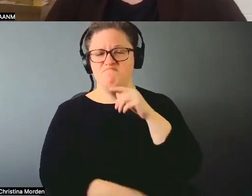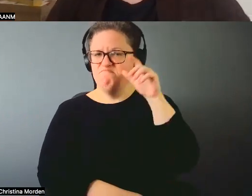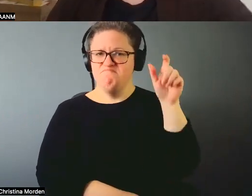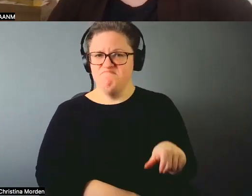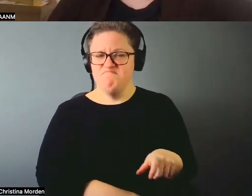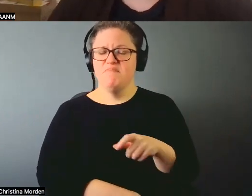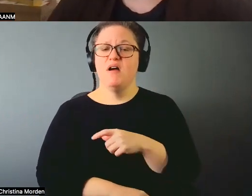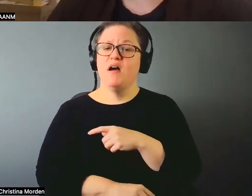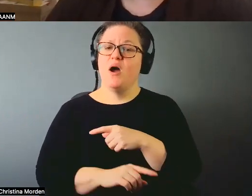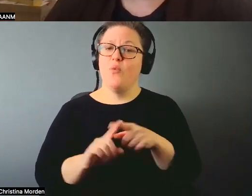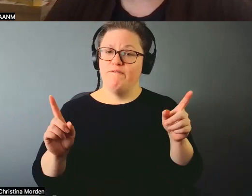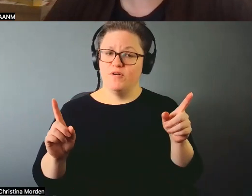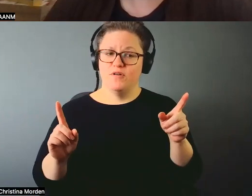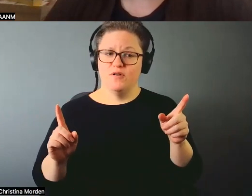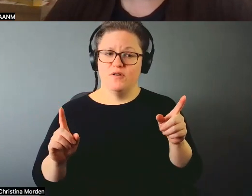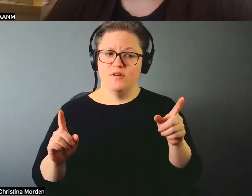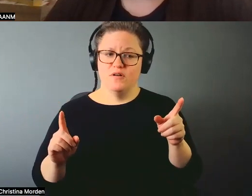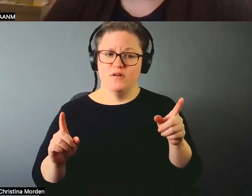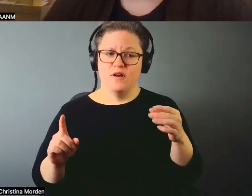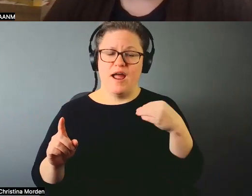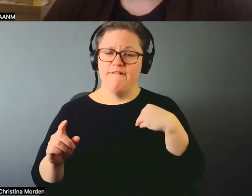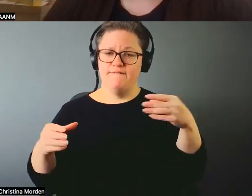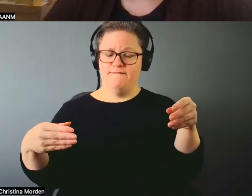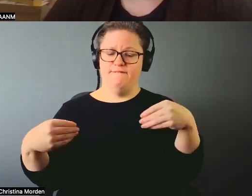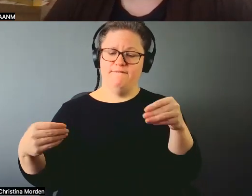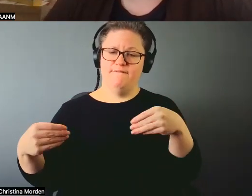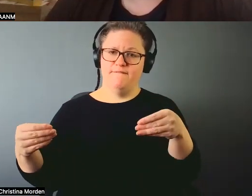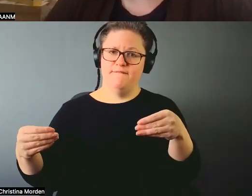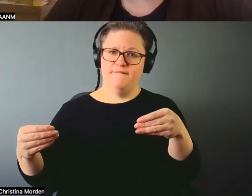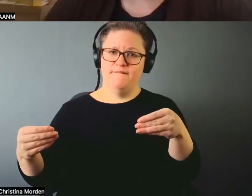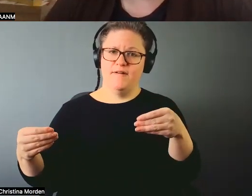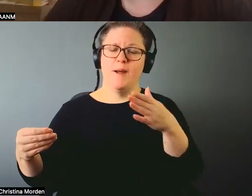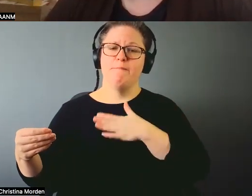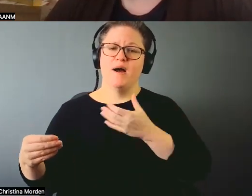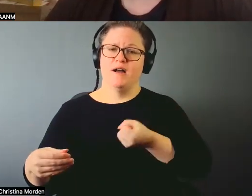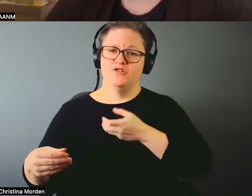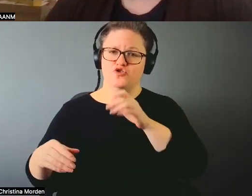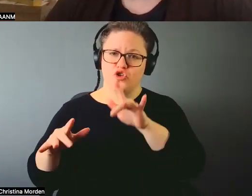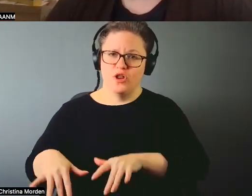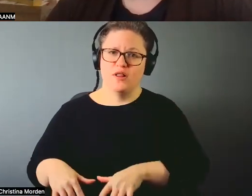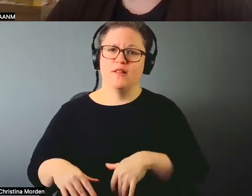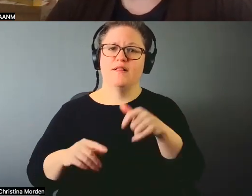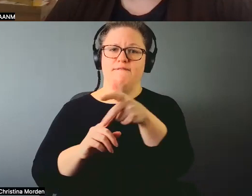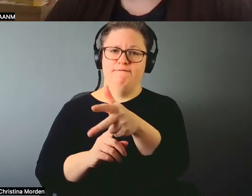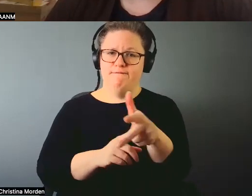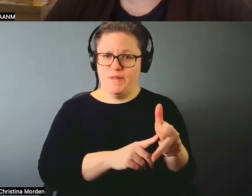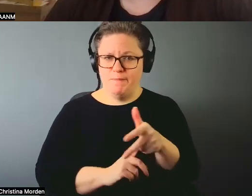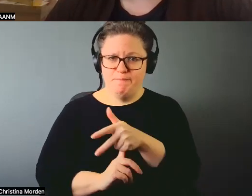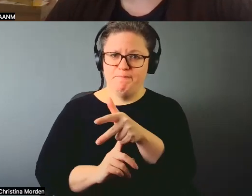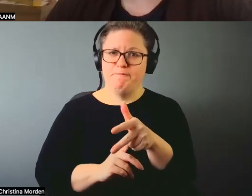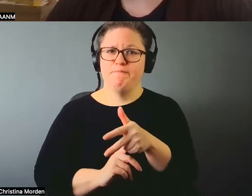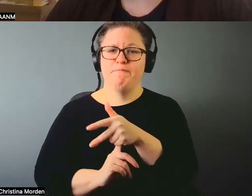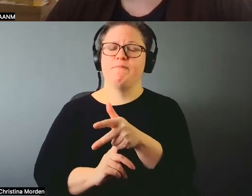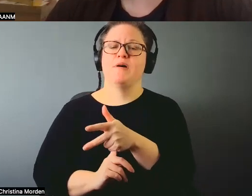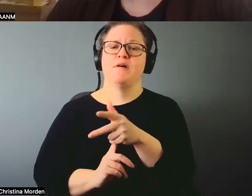However, this work of, you know, the journal, the film, I just kind of kept tapping into